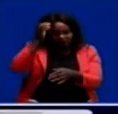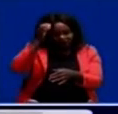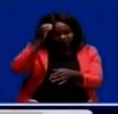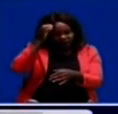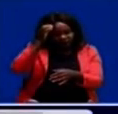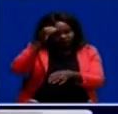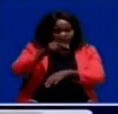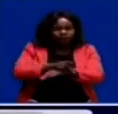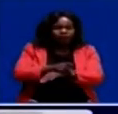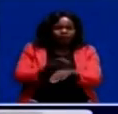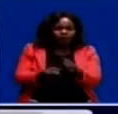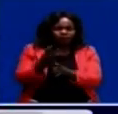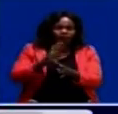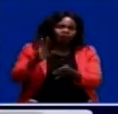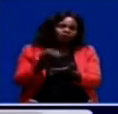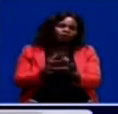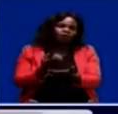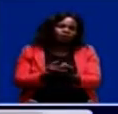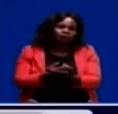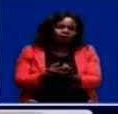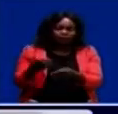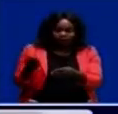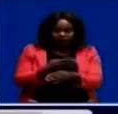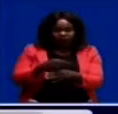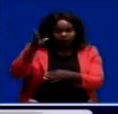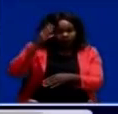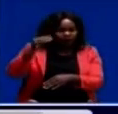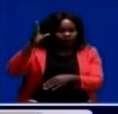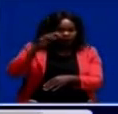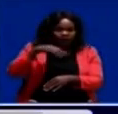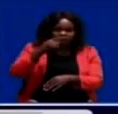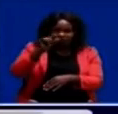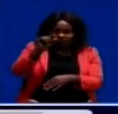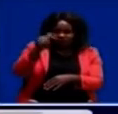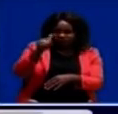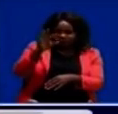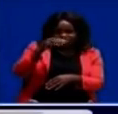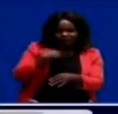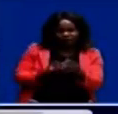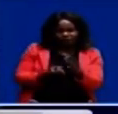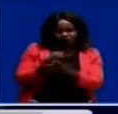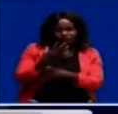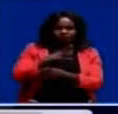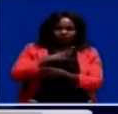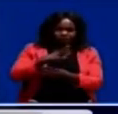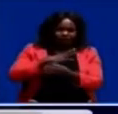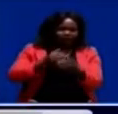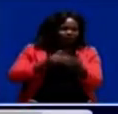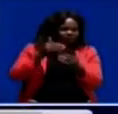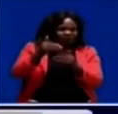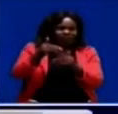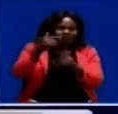of the economy. And a trade expert, Gilbert Nkamba, said 2019 has progressed well beyond expectation